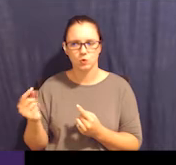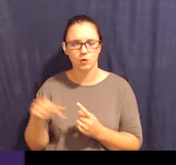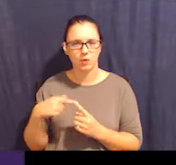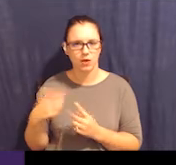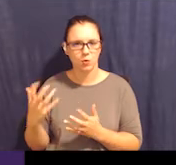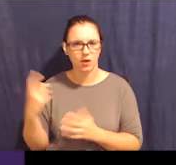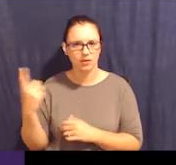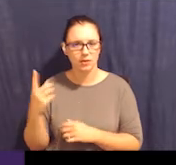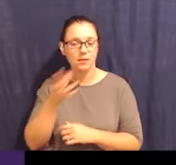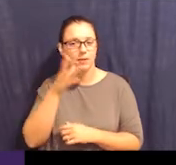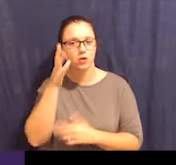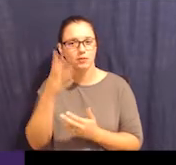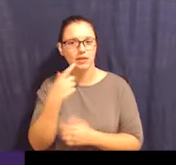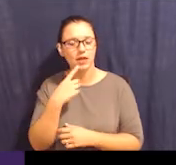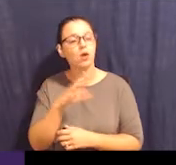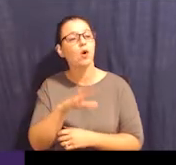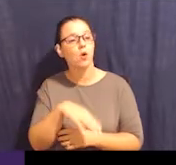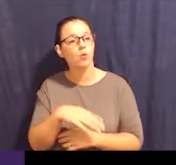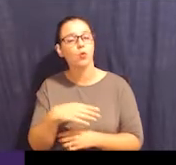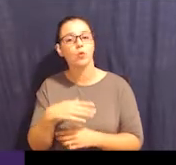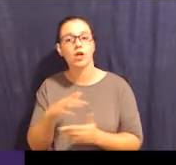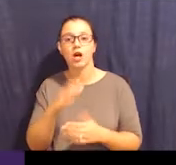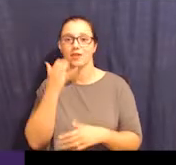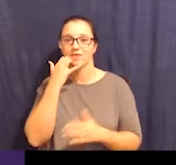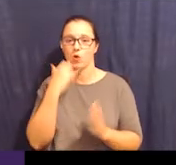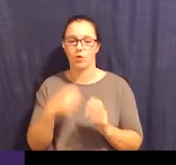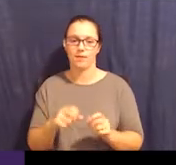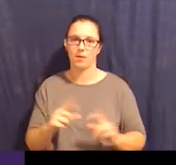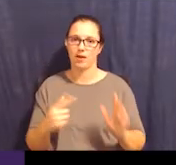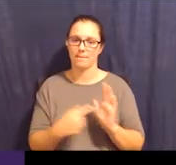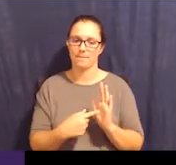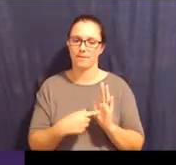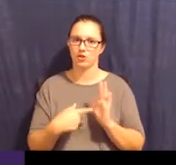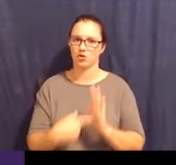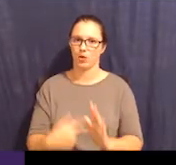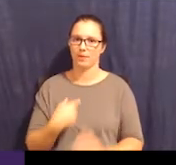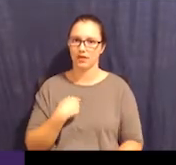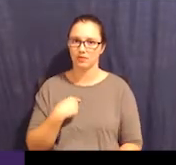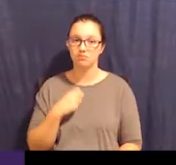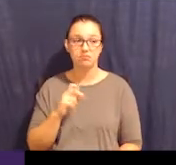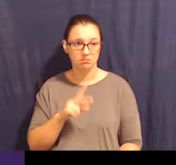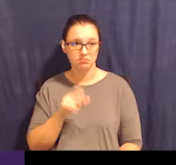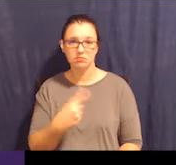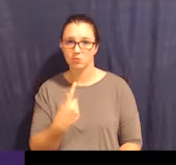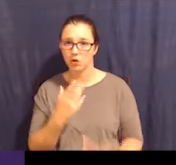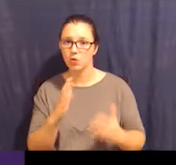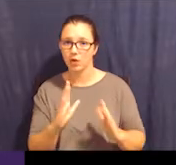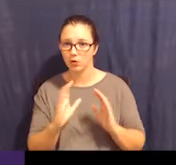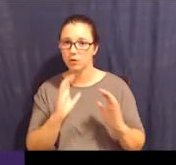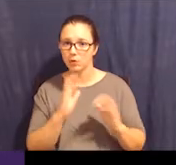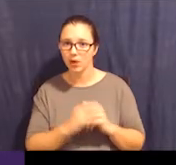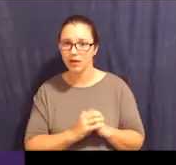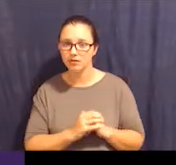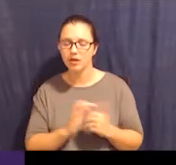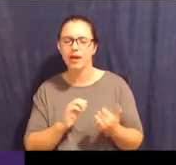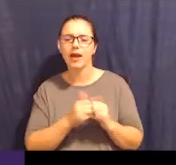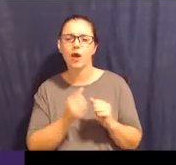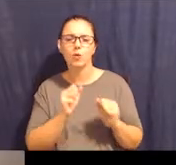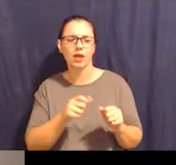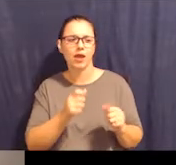me. Okay. So then that's one of the ways that they're communicating. And how can we translate that into the supported decision-making process?